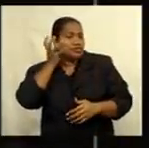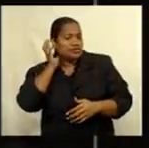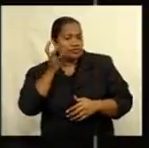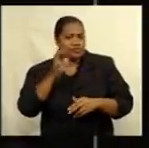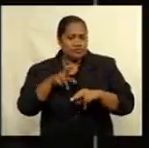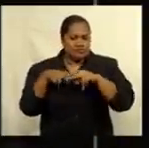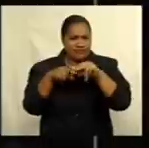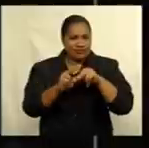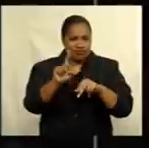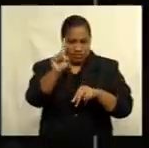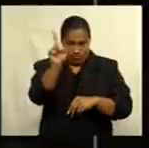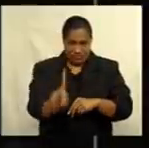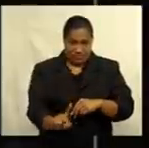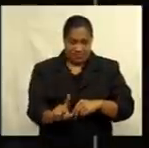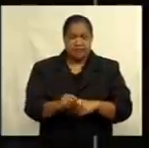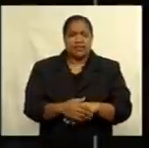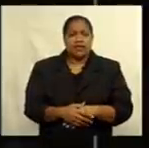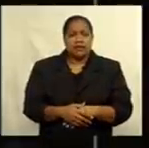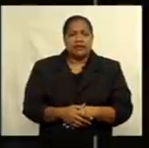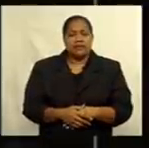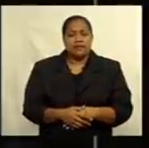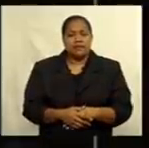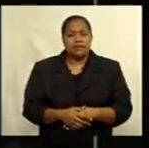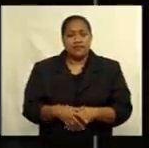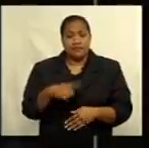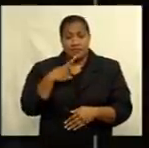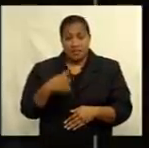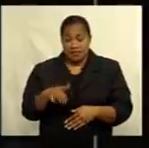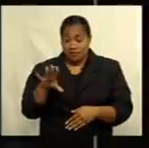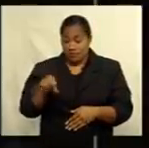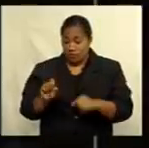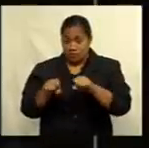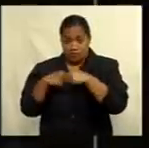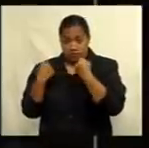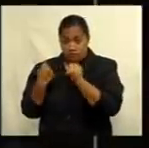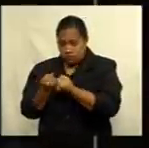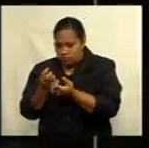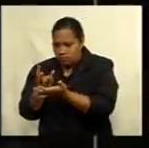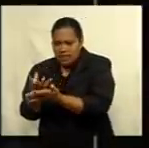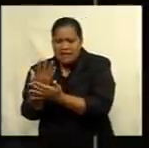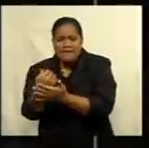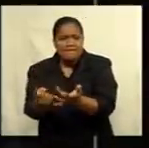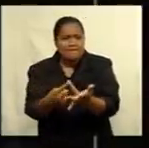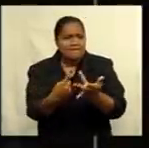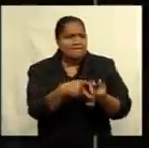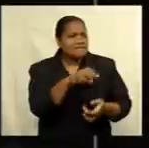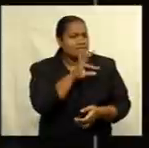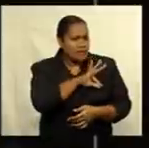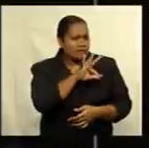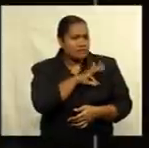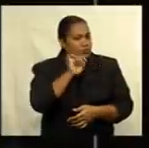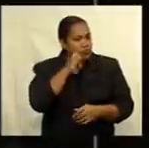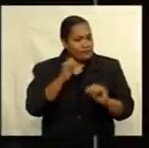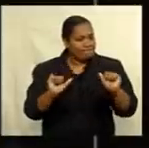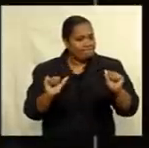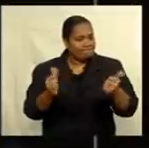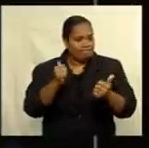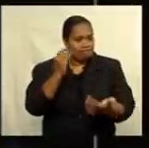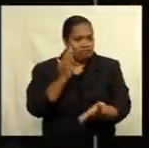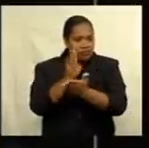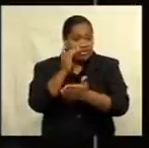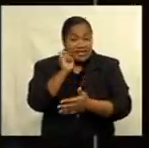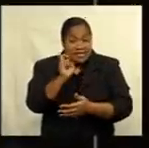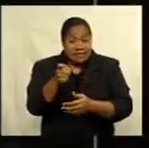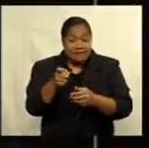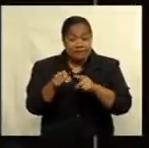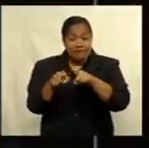today. Mbaini Morama did not mince his words, saying apart from social welfare, there are other benefits that will come to an end if anti-vaxxers